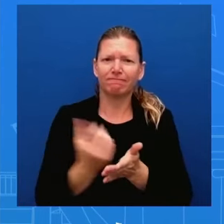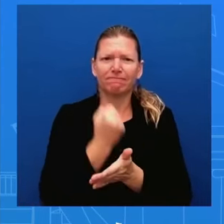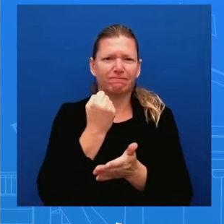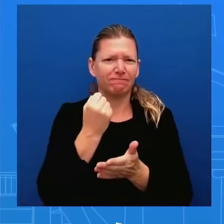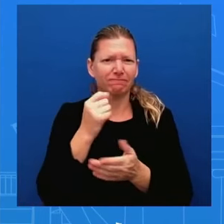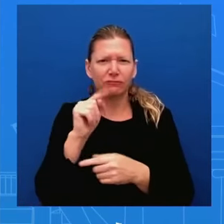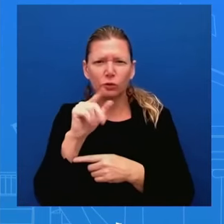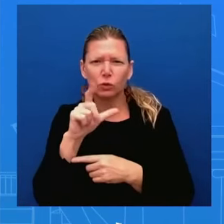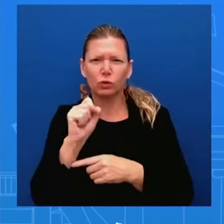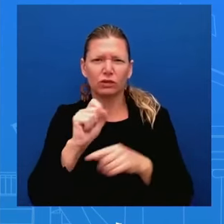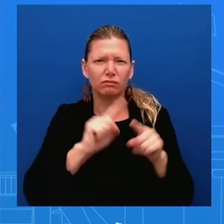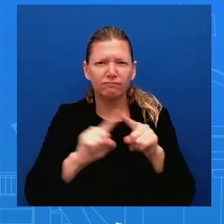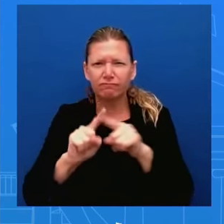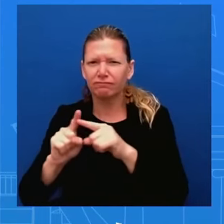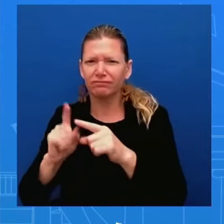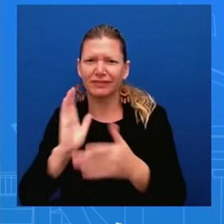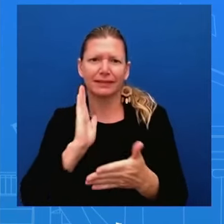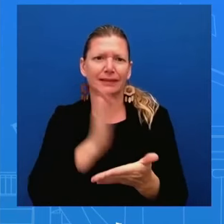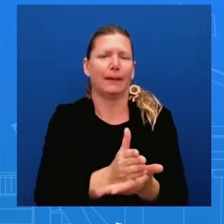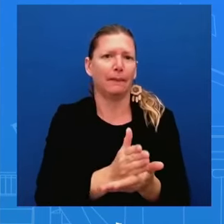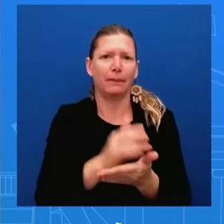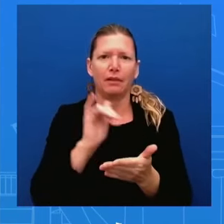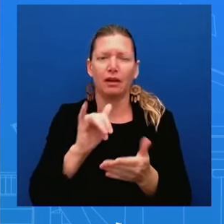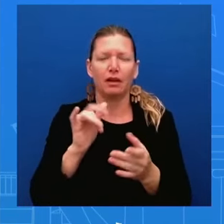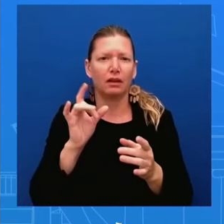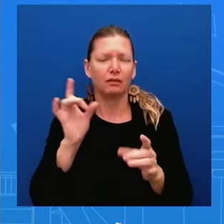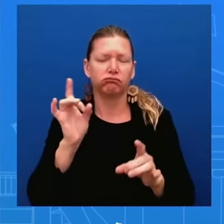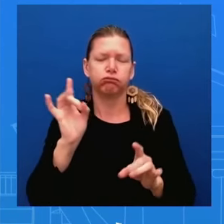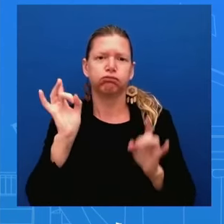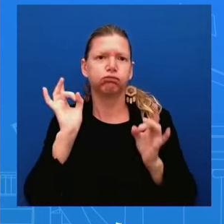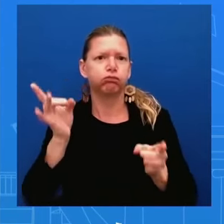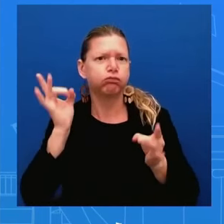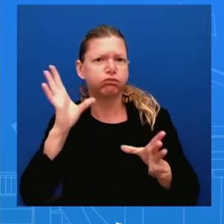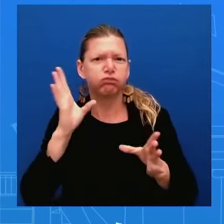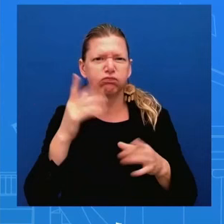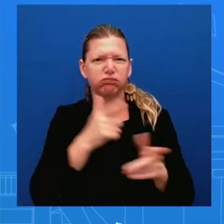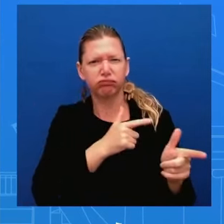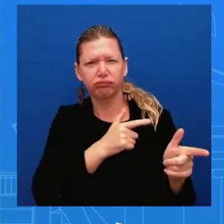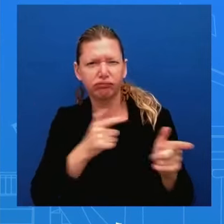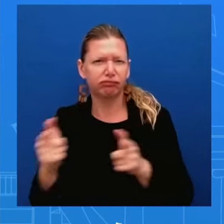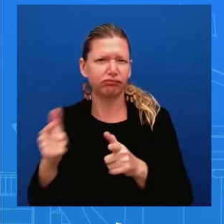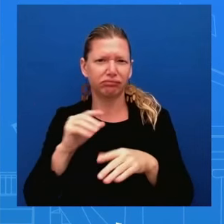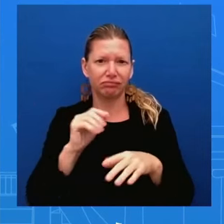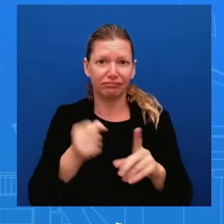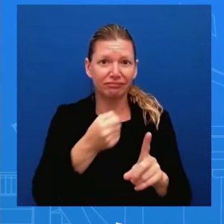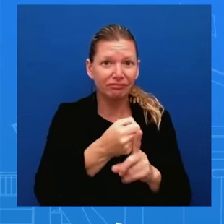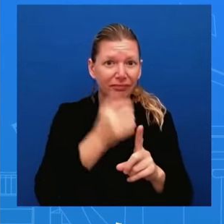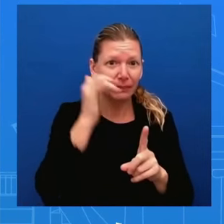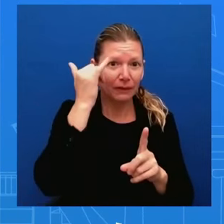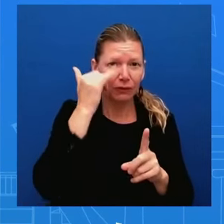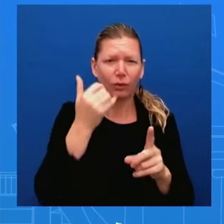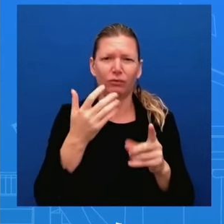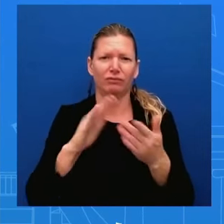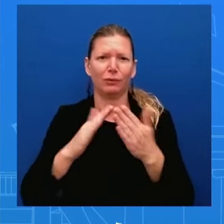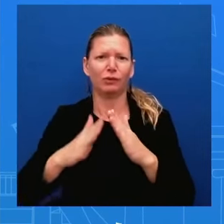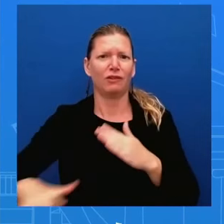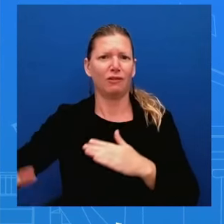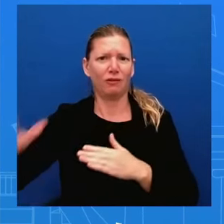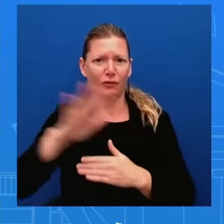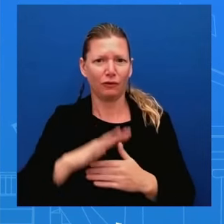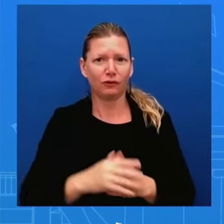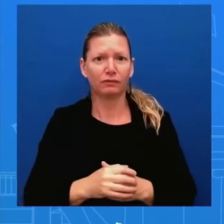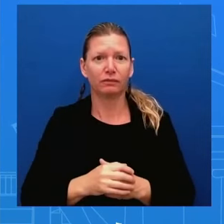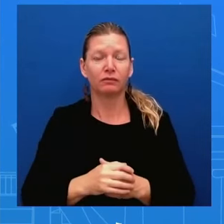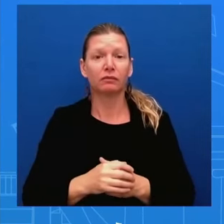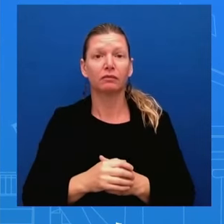armor uh was it appropriate for speaker johnson to show up at uh the trial of the former president's day so look i can't